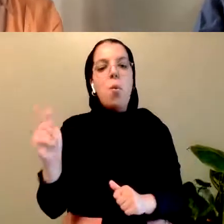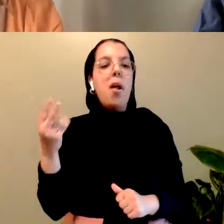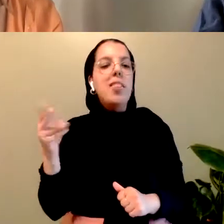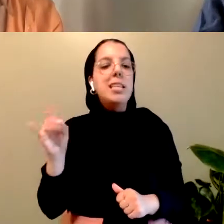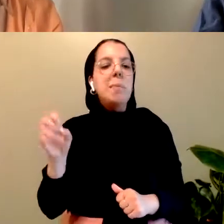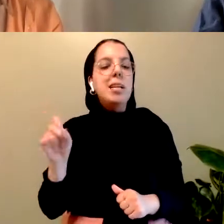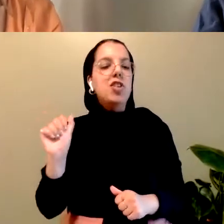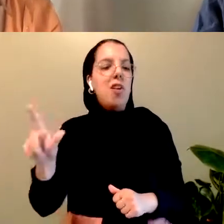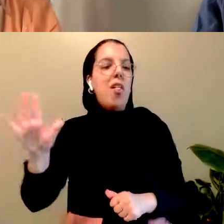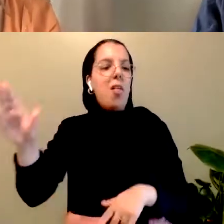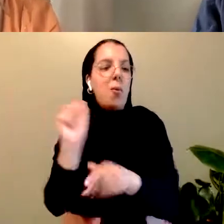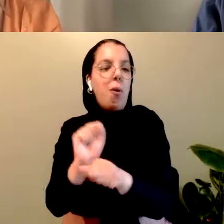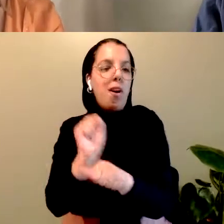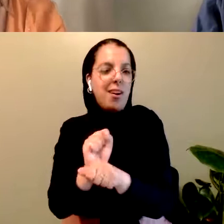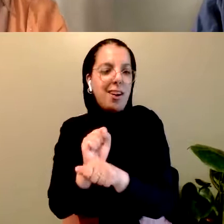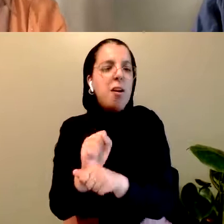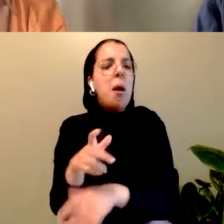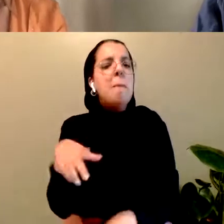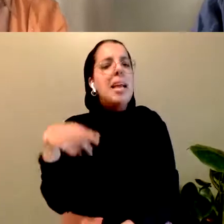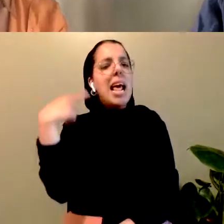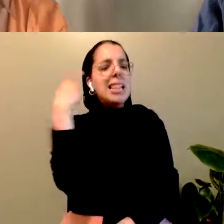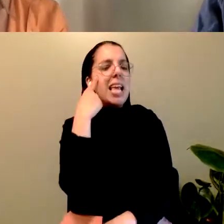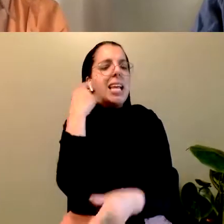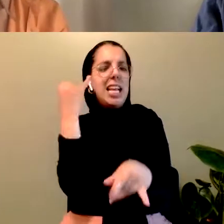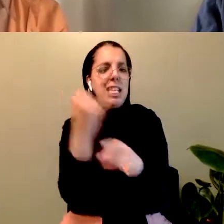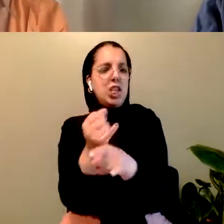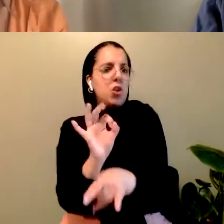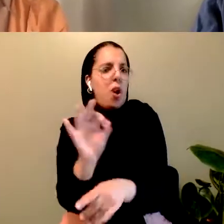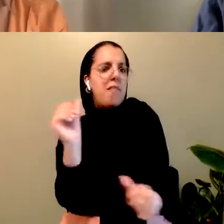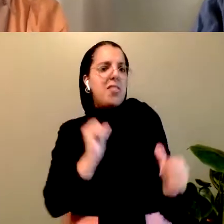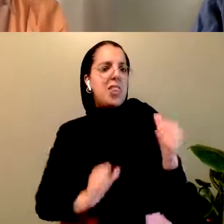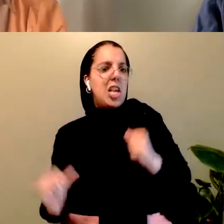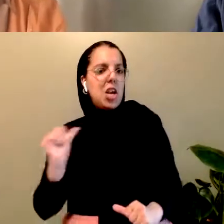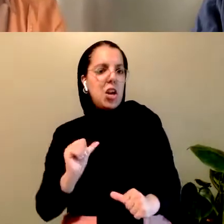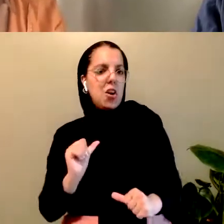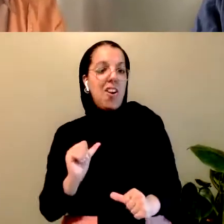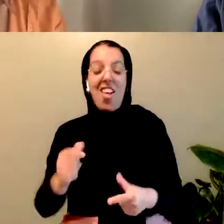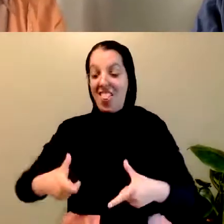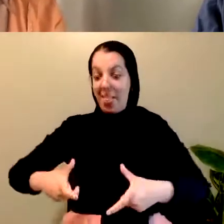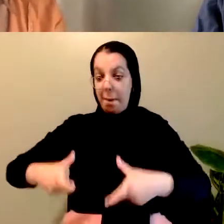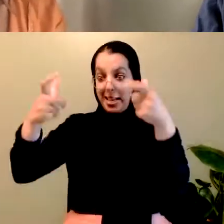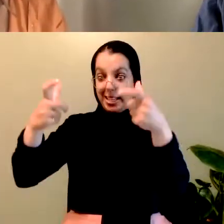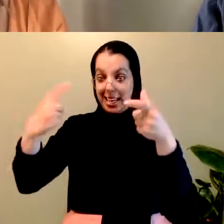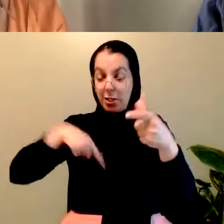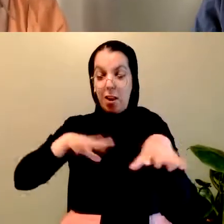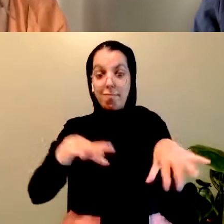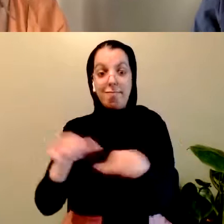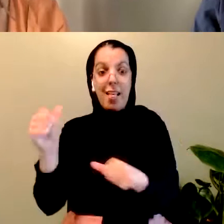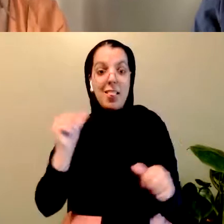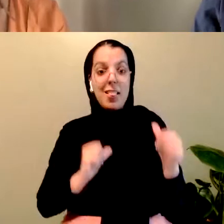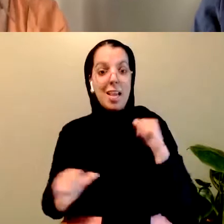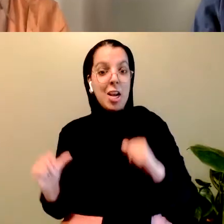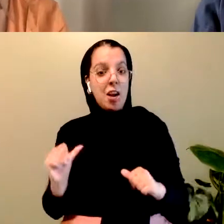the institution of theatre, and the very buildings we do theatre in. And